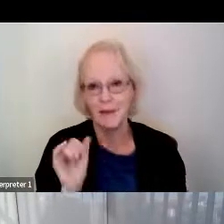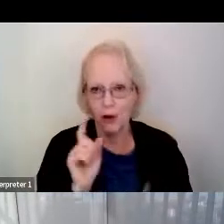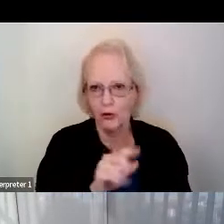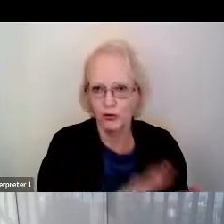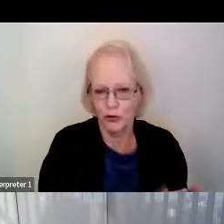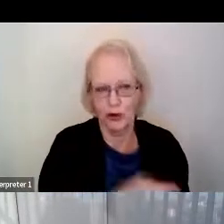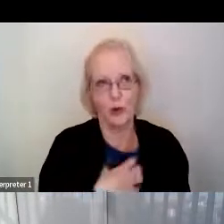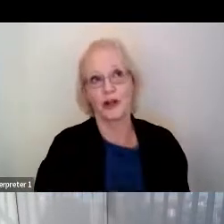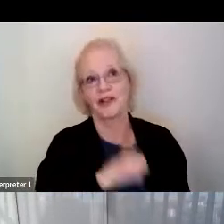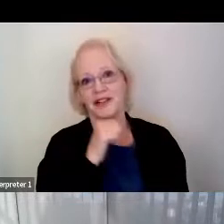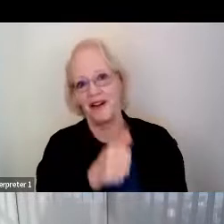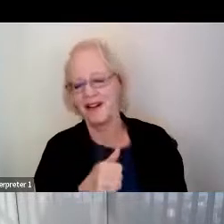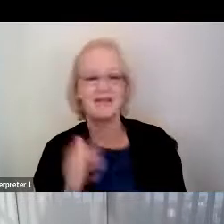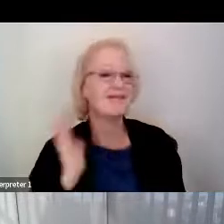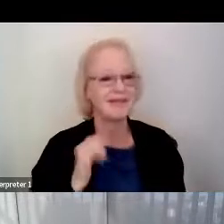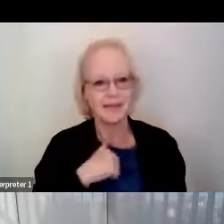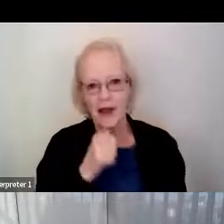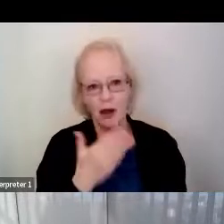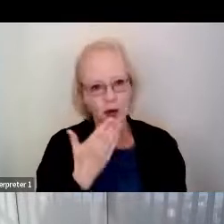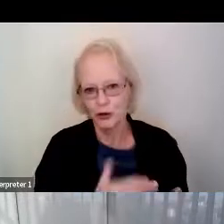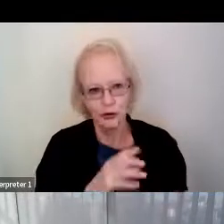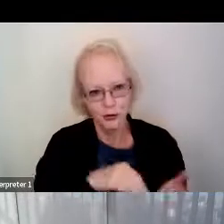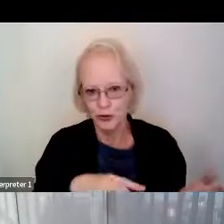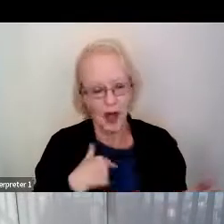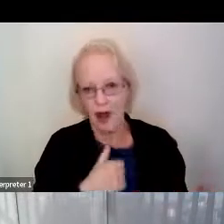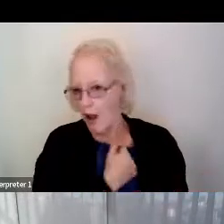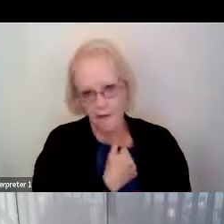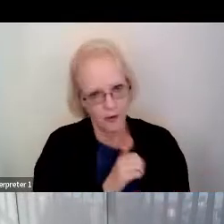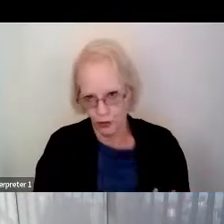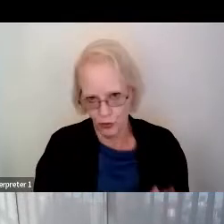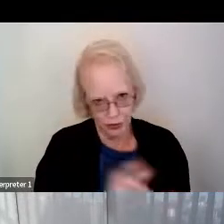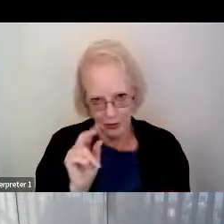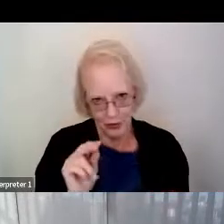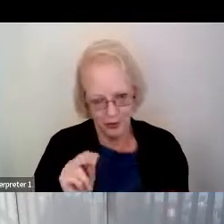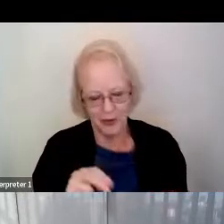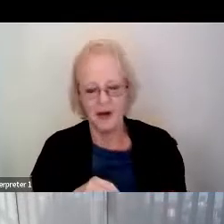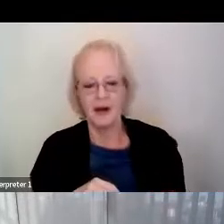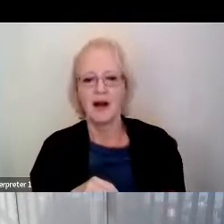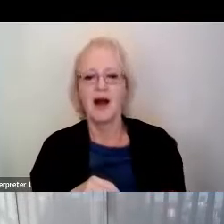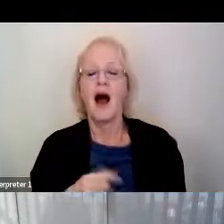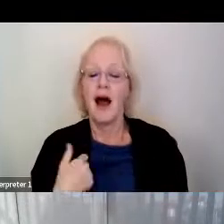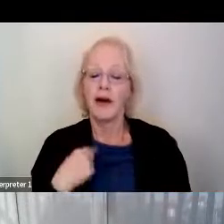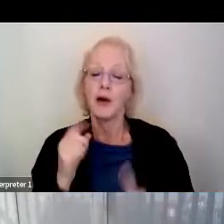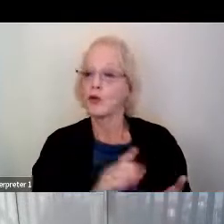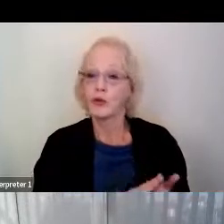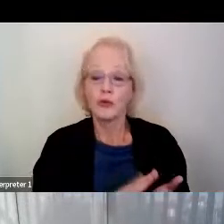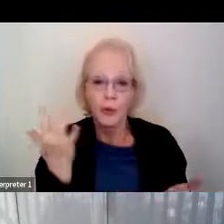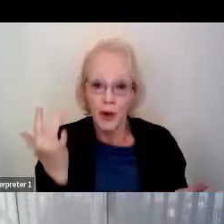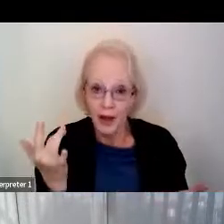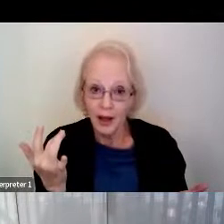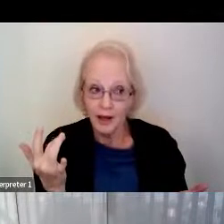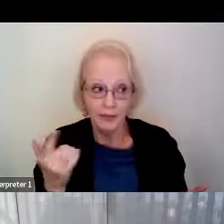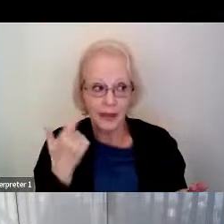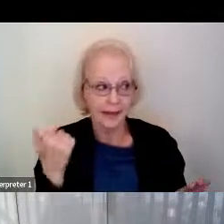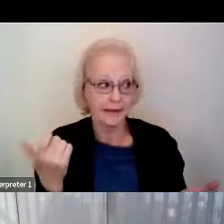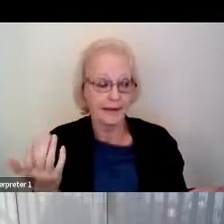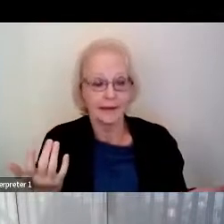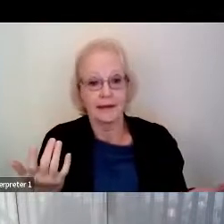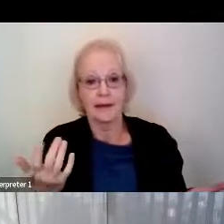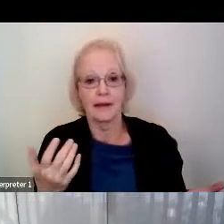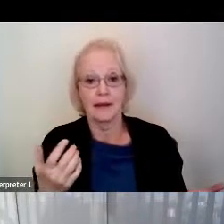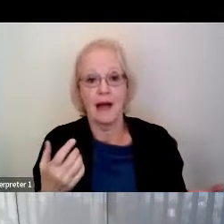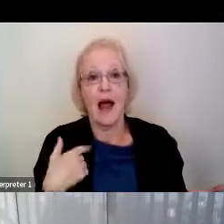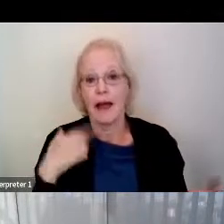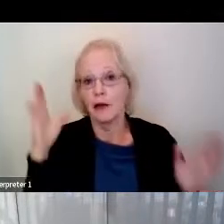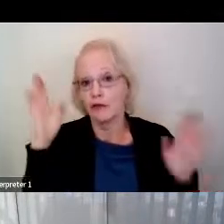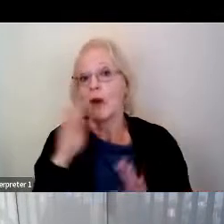I wasn't much of a good student who loves going to school. No, not at all. I was going to school because, I was going to school because I got